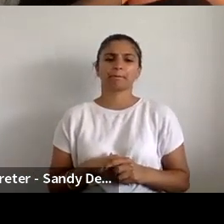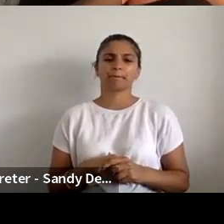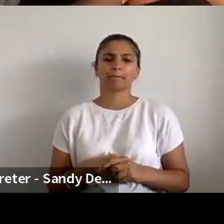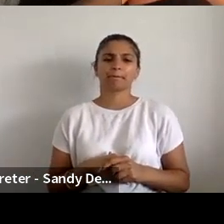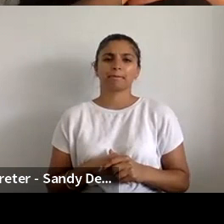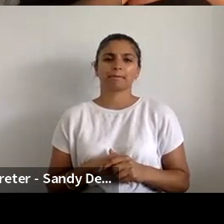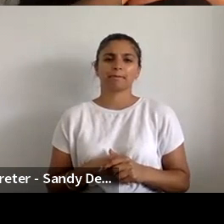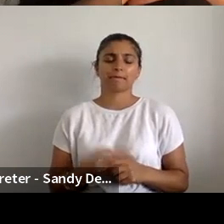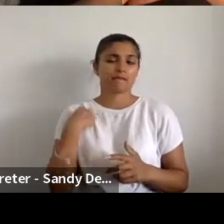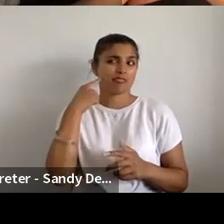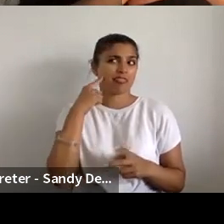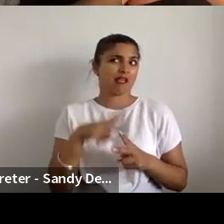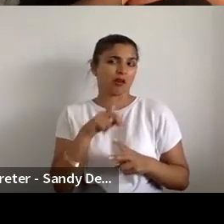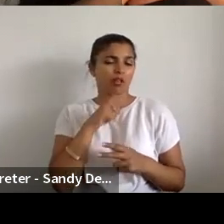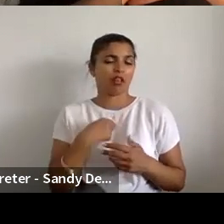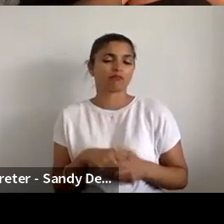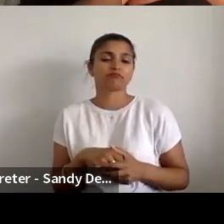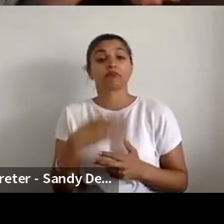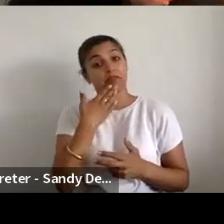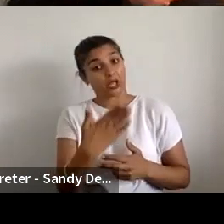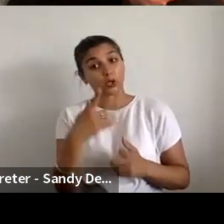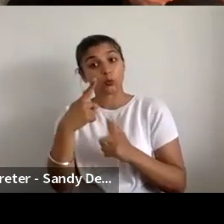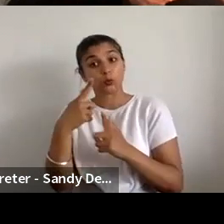I Thank you, David.